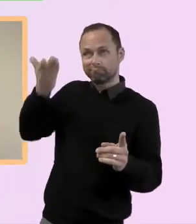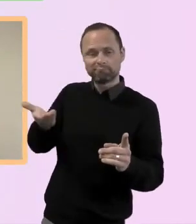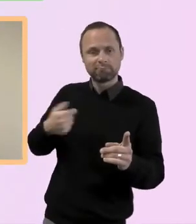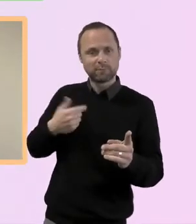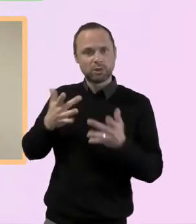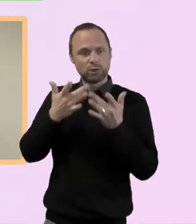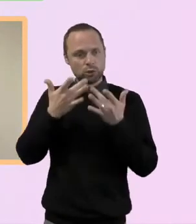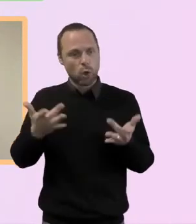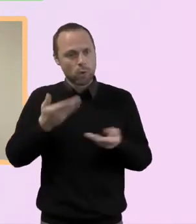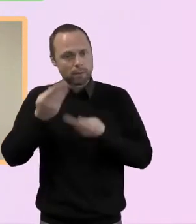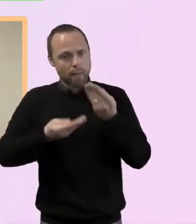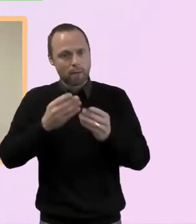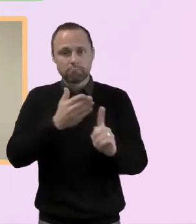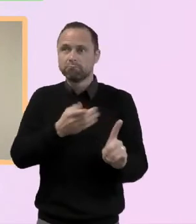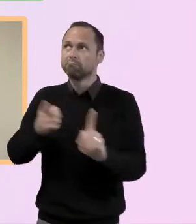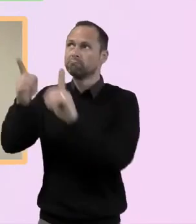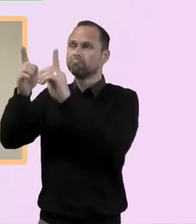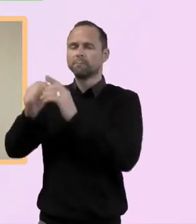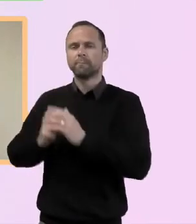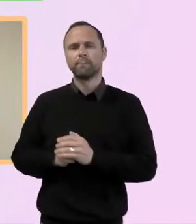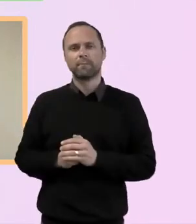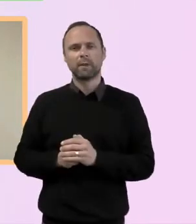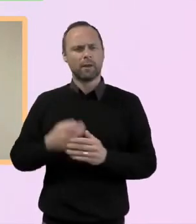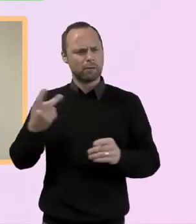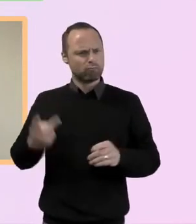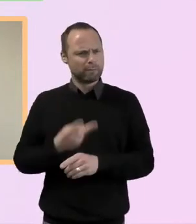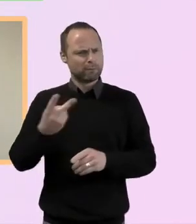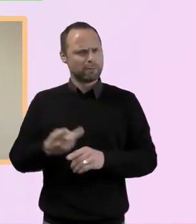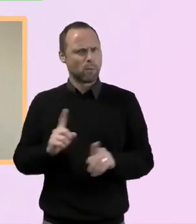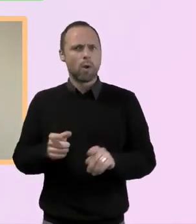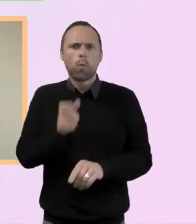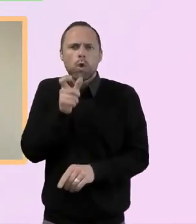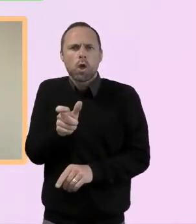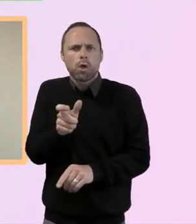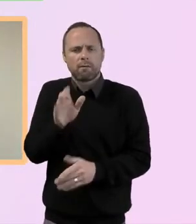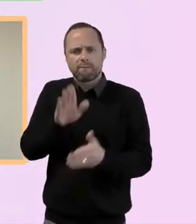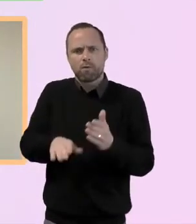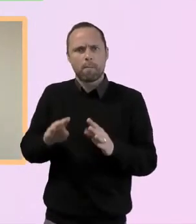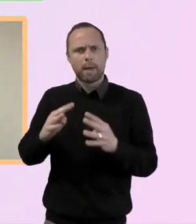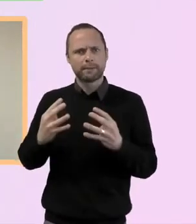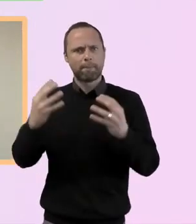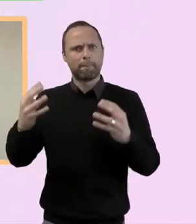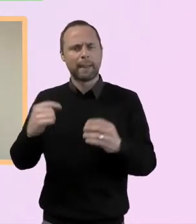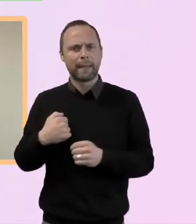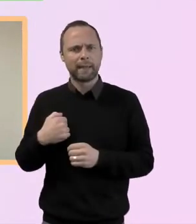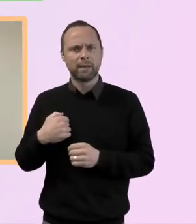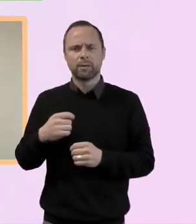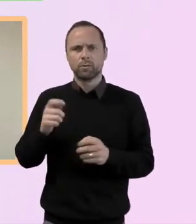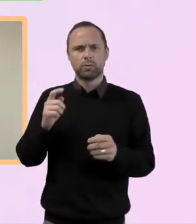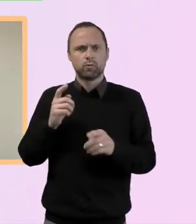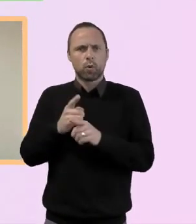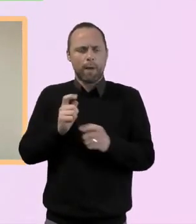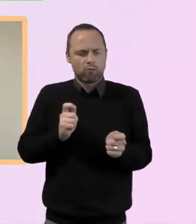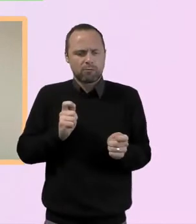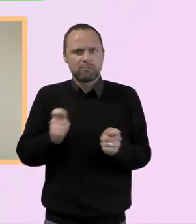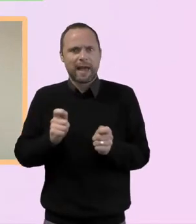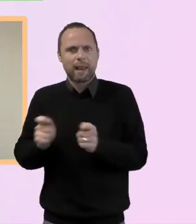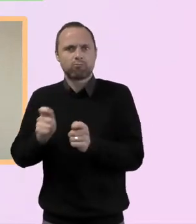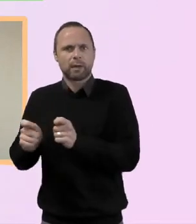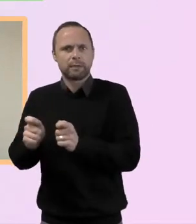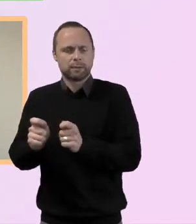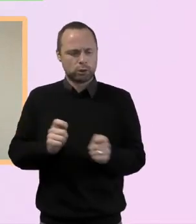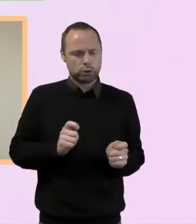yesterday, a word that's come up several times this assembly and in other places, but recalibrating around who, around Christ